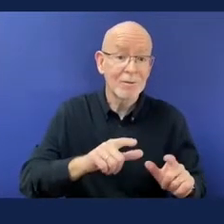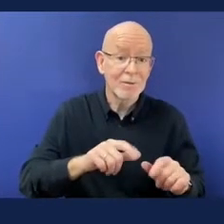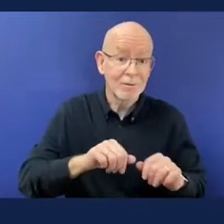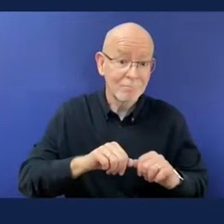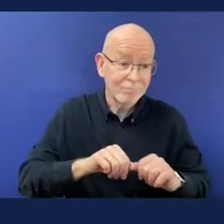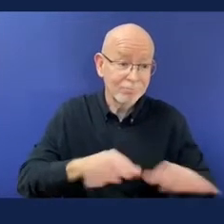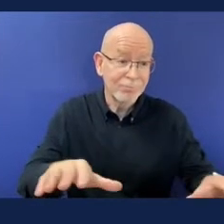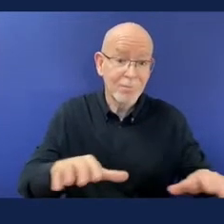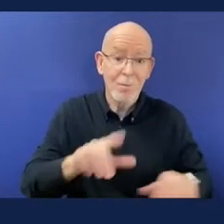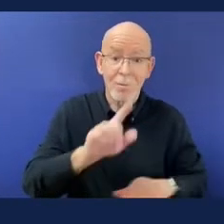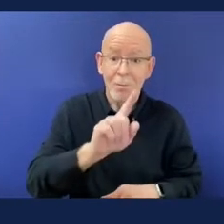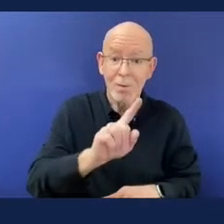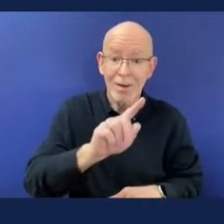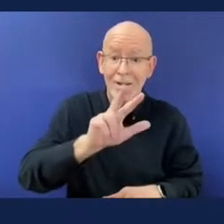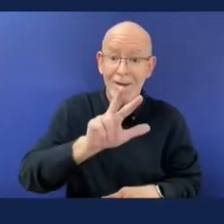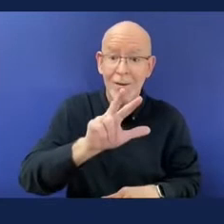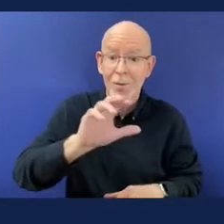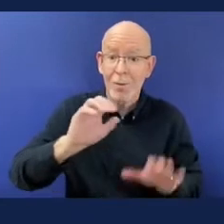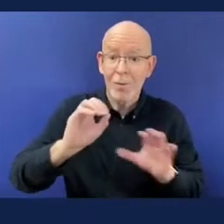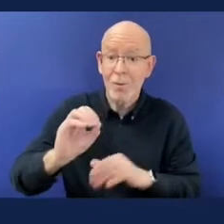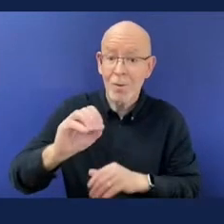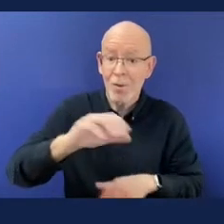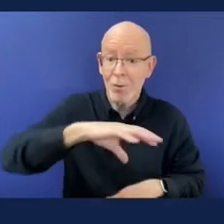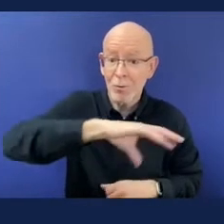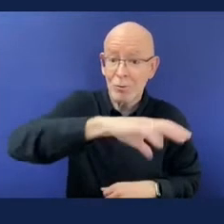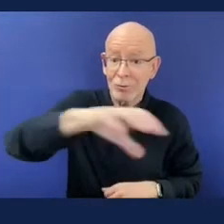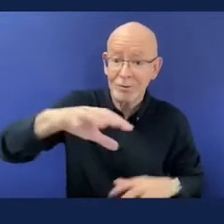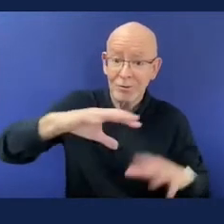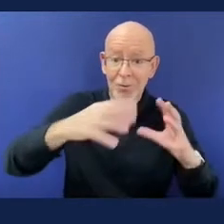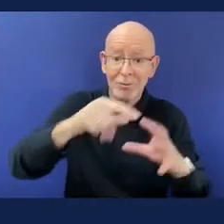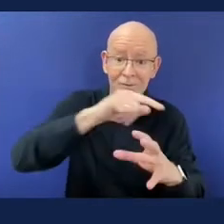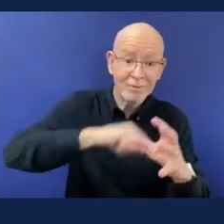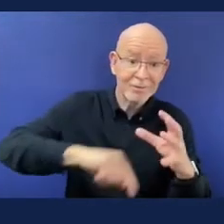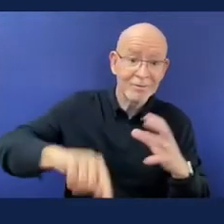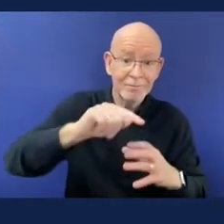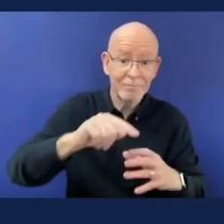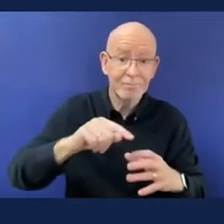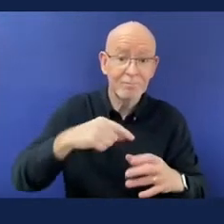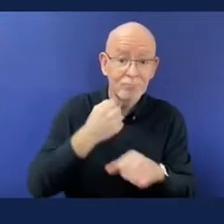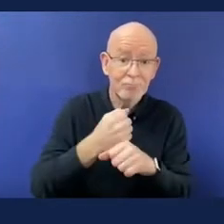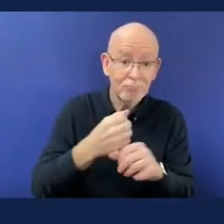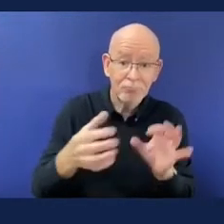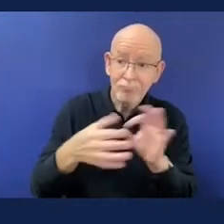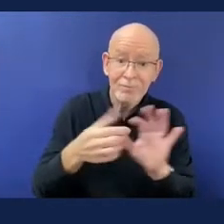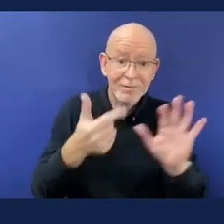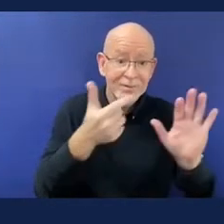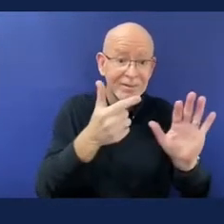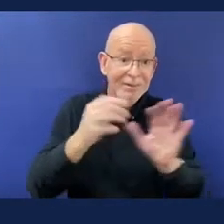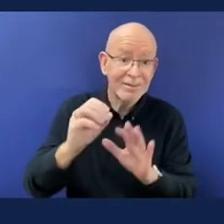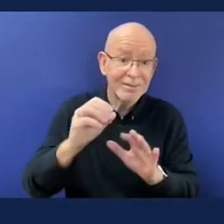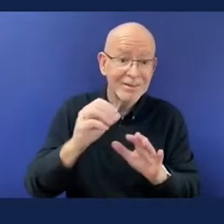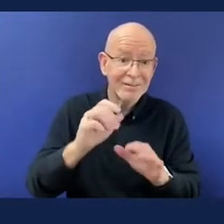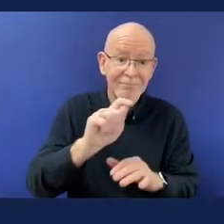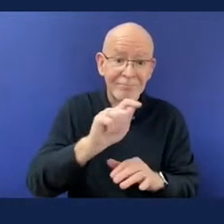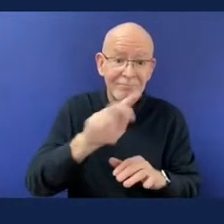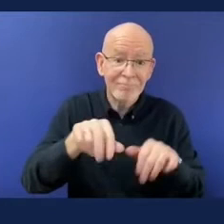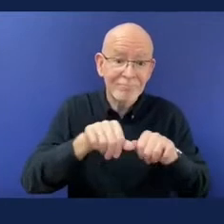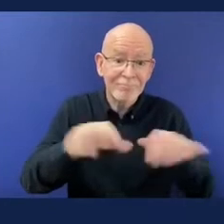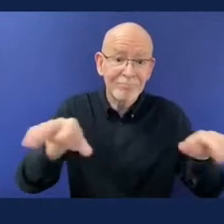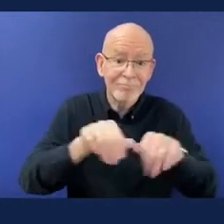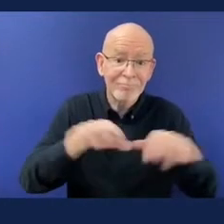you're talking channel 4 in the UK multiple broadcasters giving us free air time to show this commercial worth billions and billions of dollars